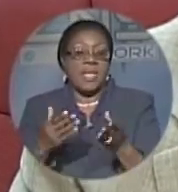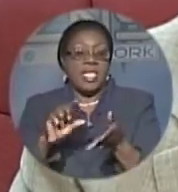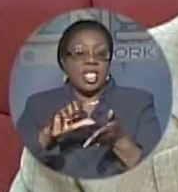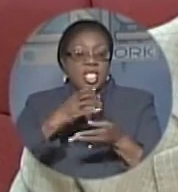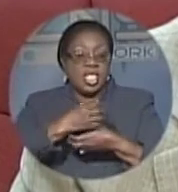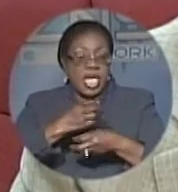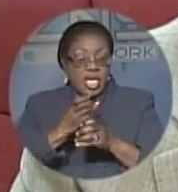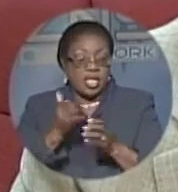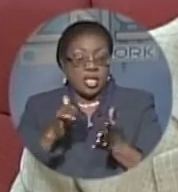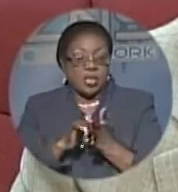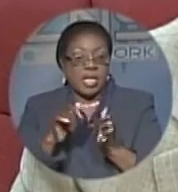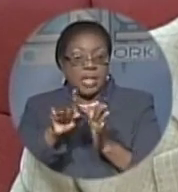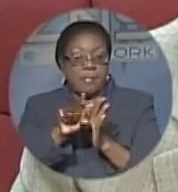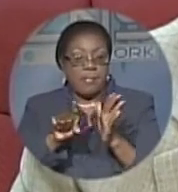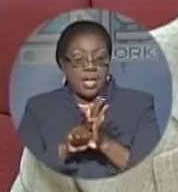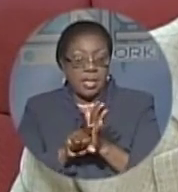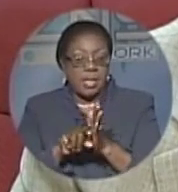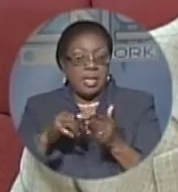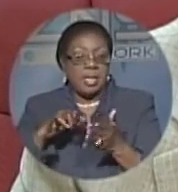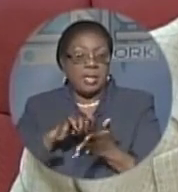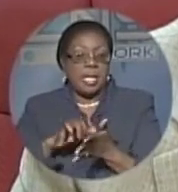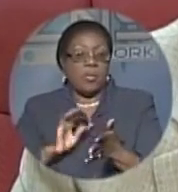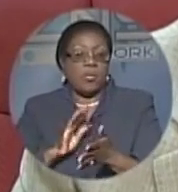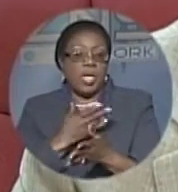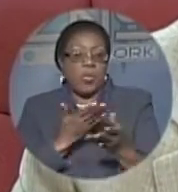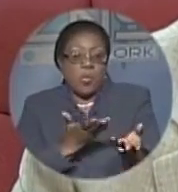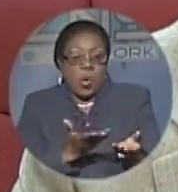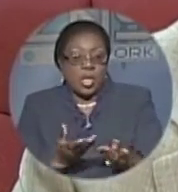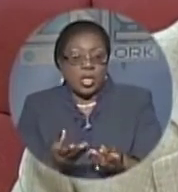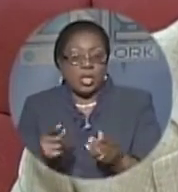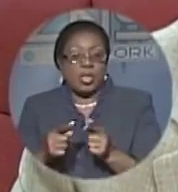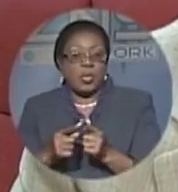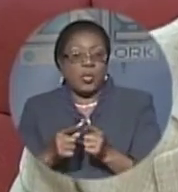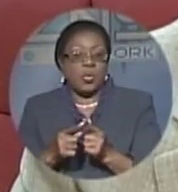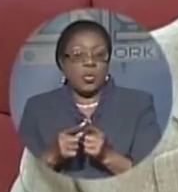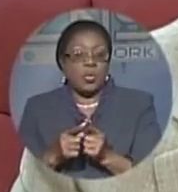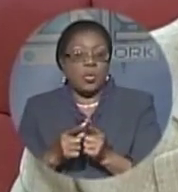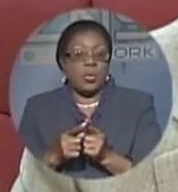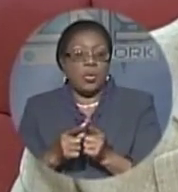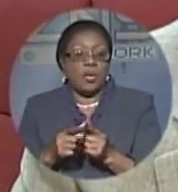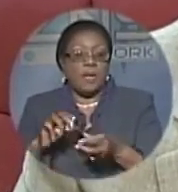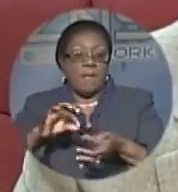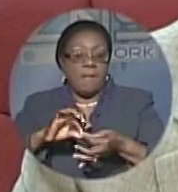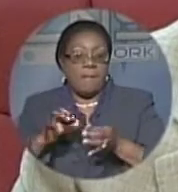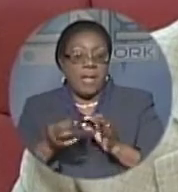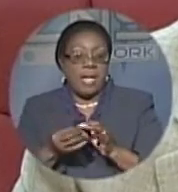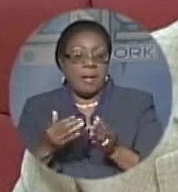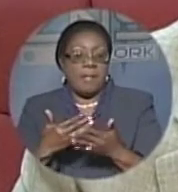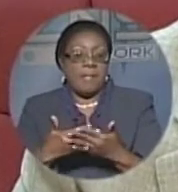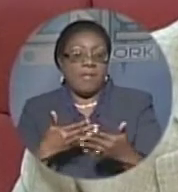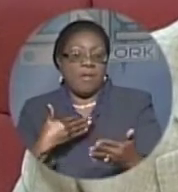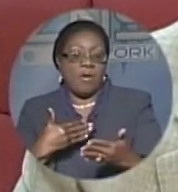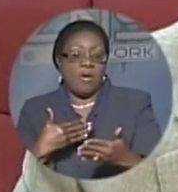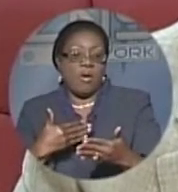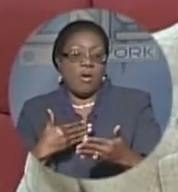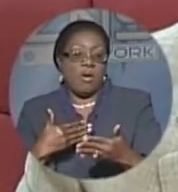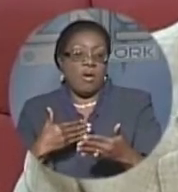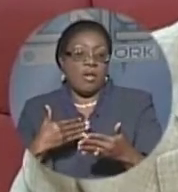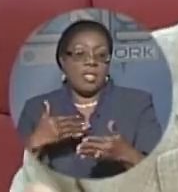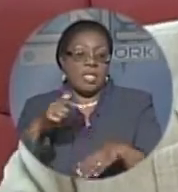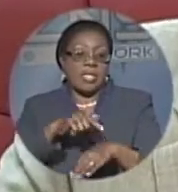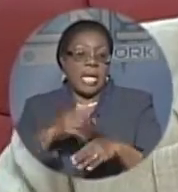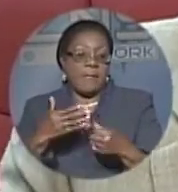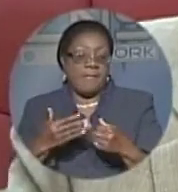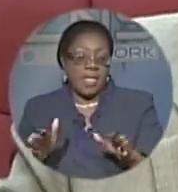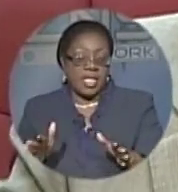to that bill that we would like to amend before the